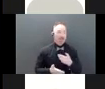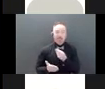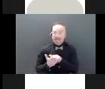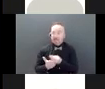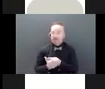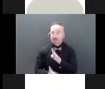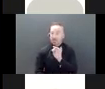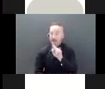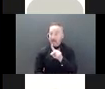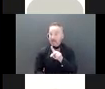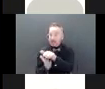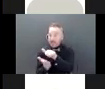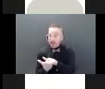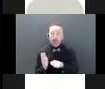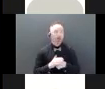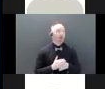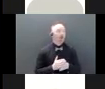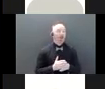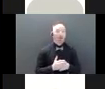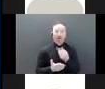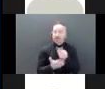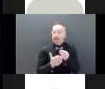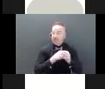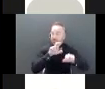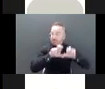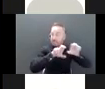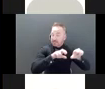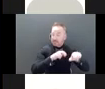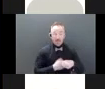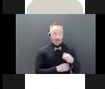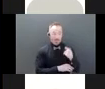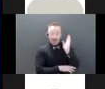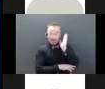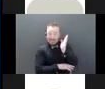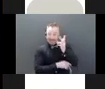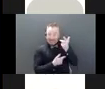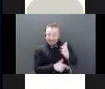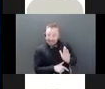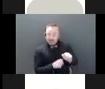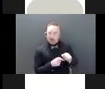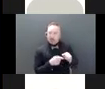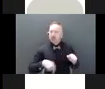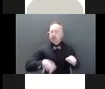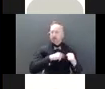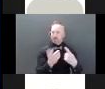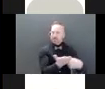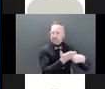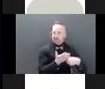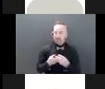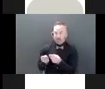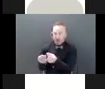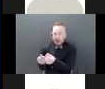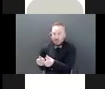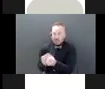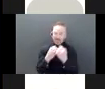investments, which we'll talk about in after my presentation. Anything that's a property or value to the individual is being taken away